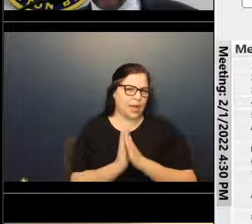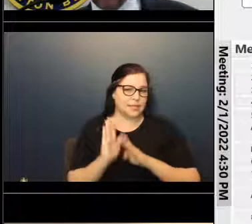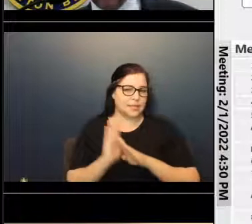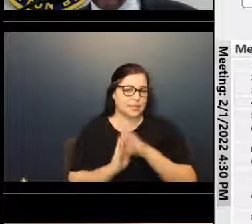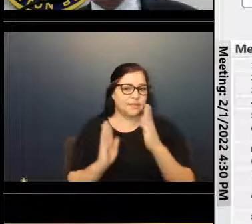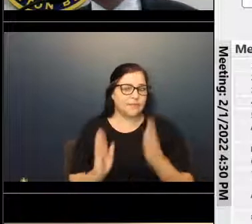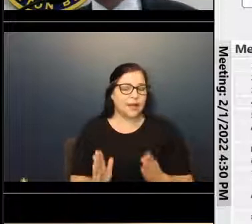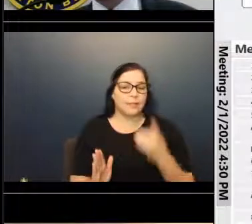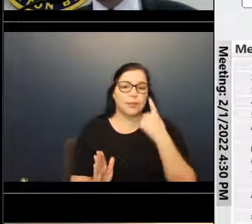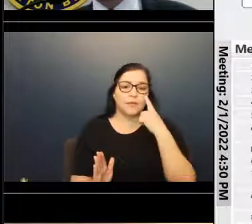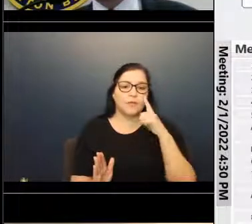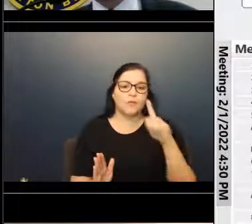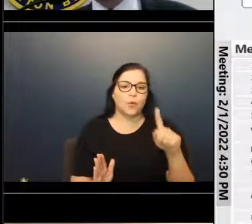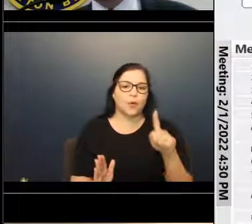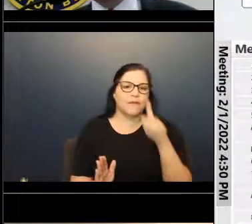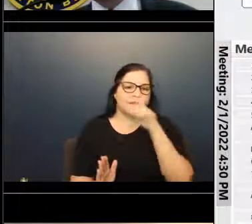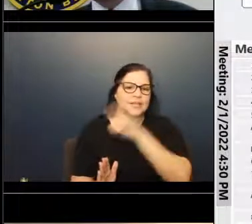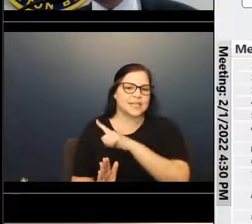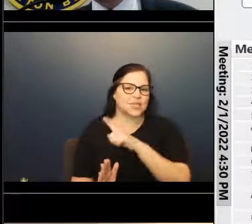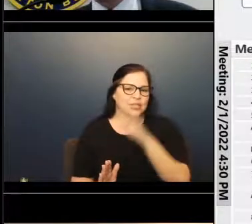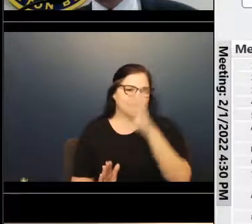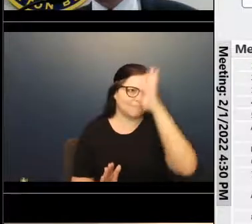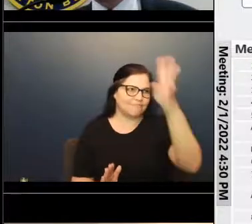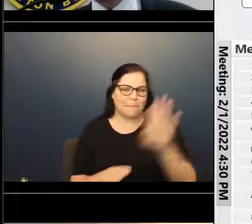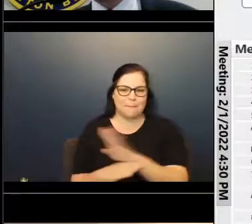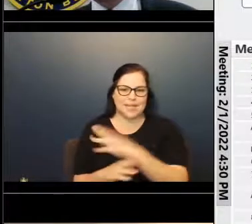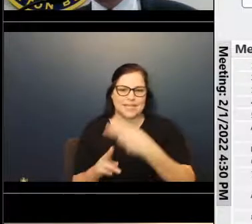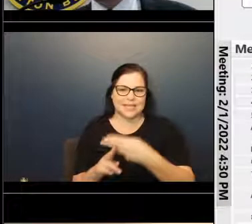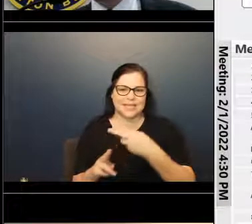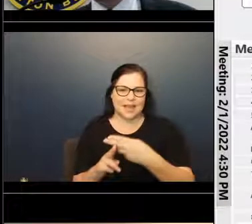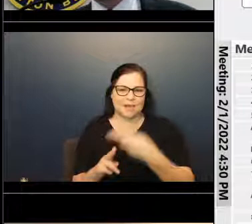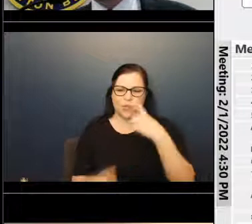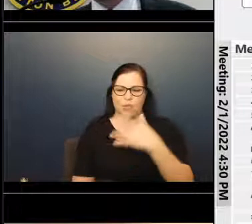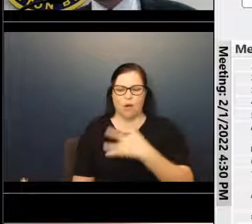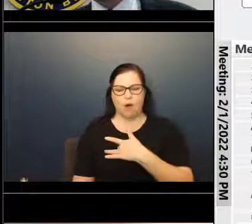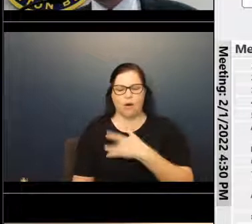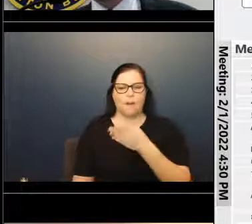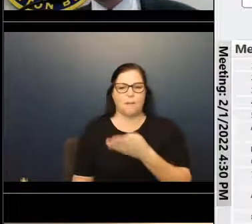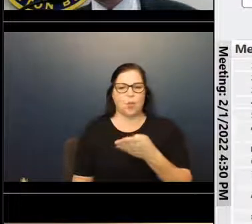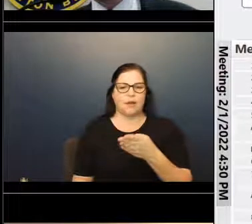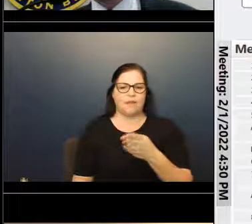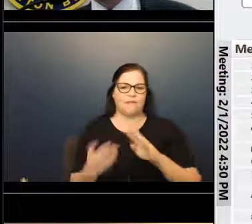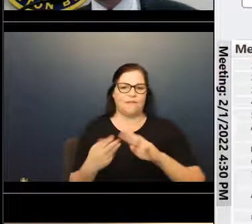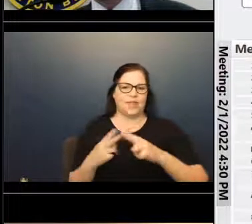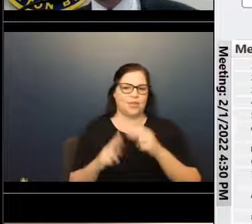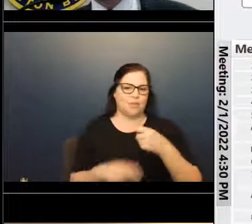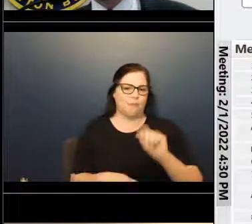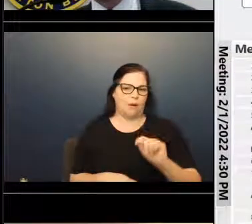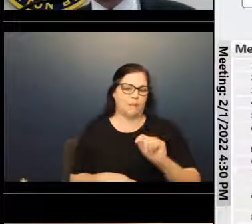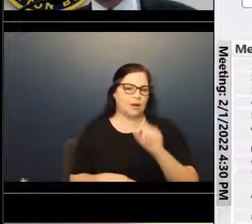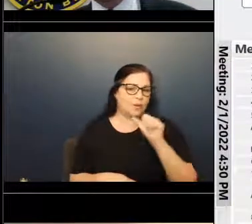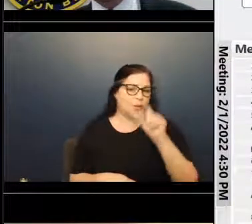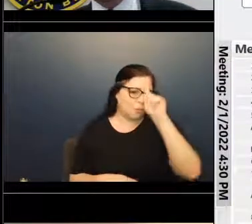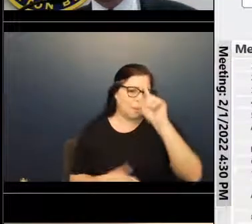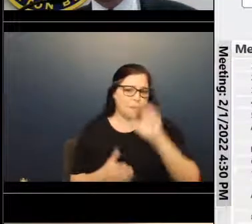is for a fictitious business name of the heart of Boyden village apartments. And I don't believe that